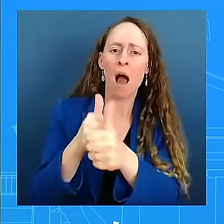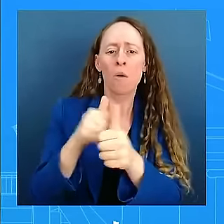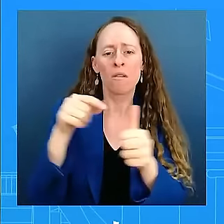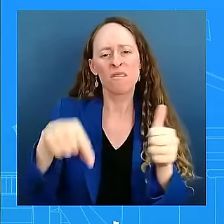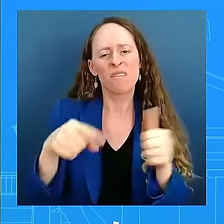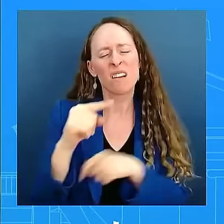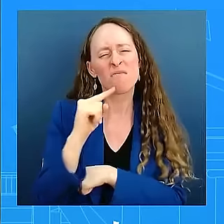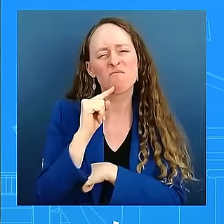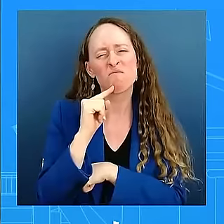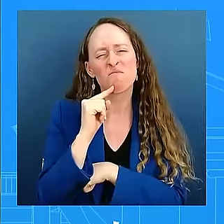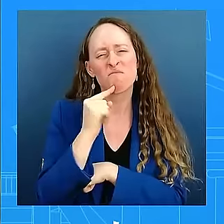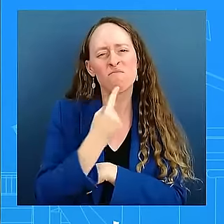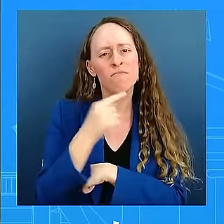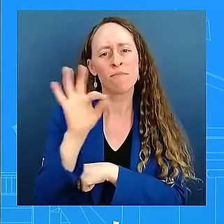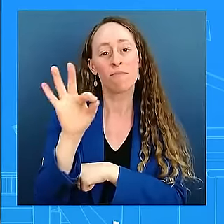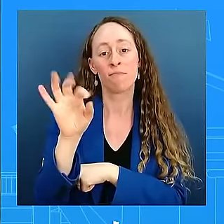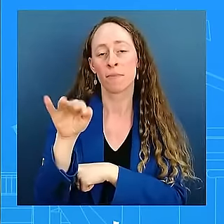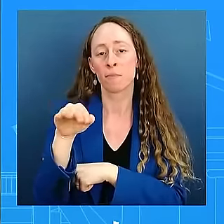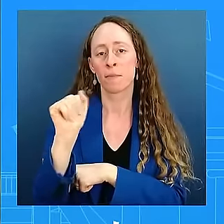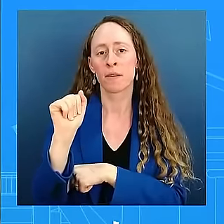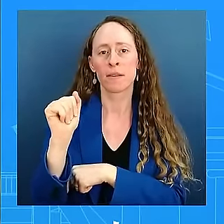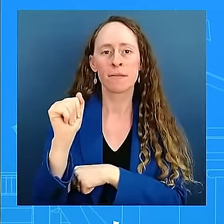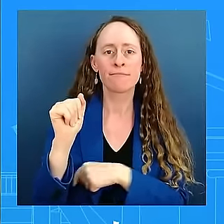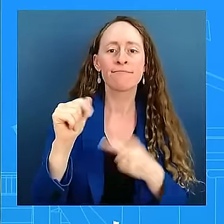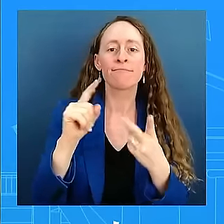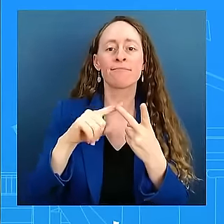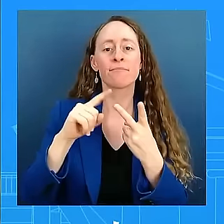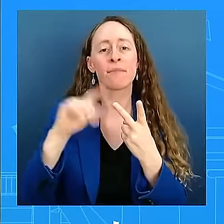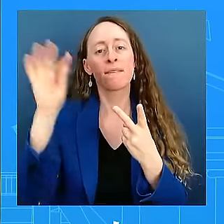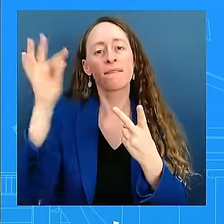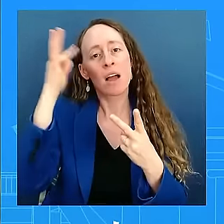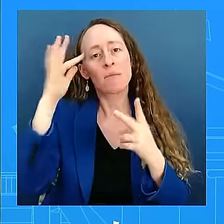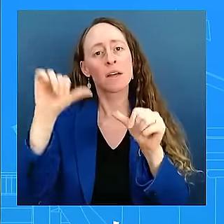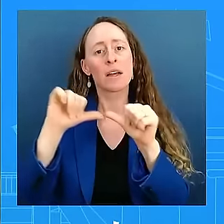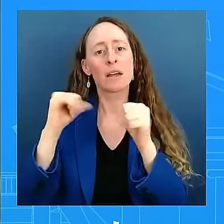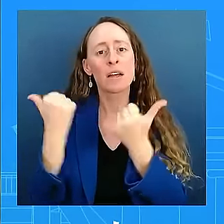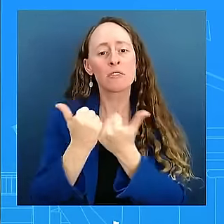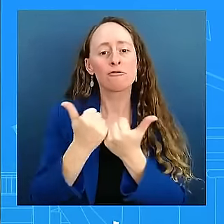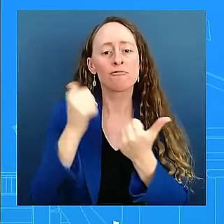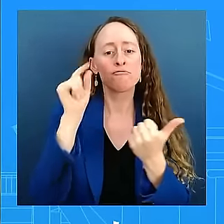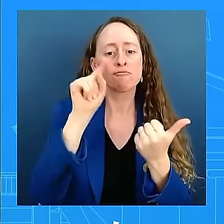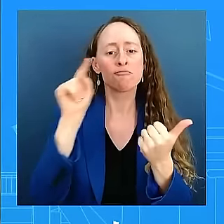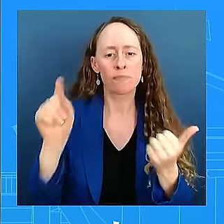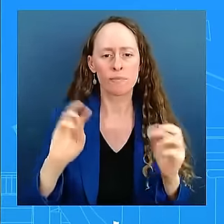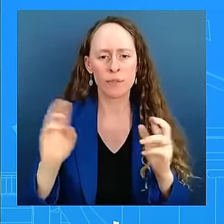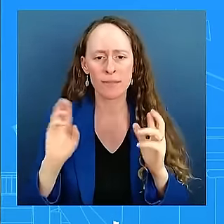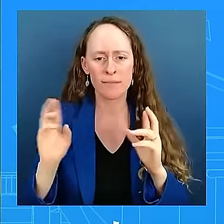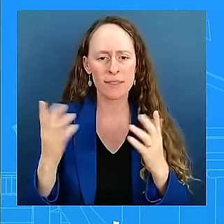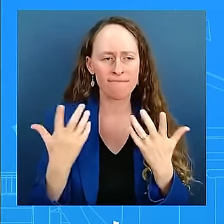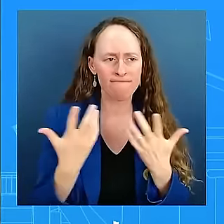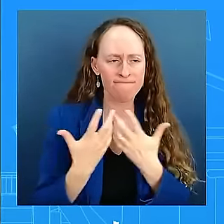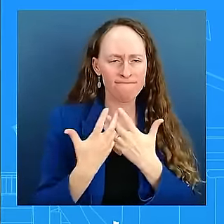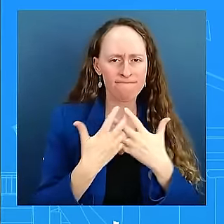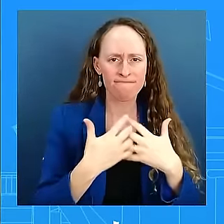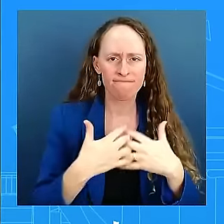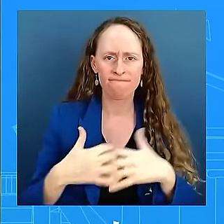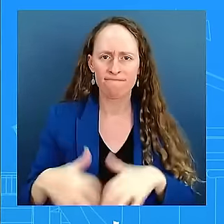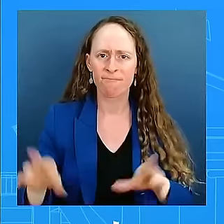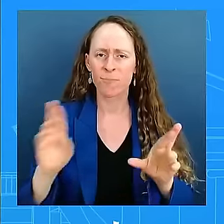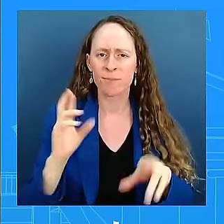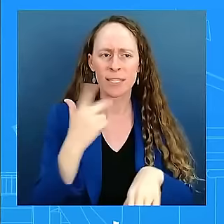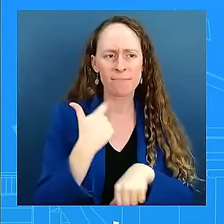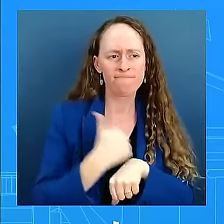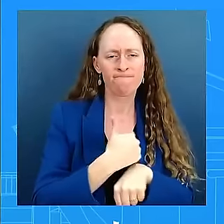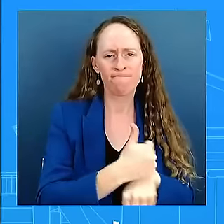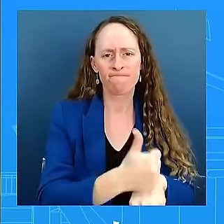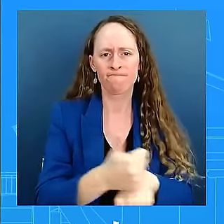agencies are preparing or prepositioning on the ground to offer up assistance and to be ready, to be